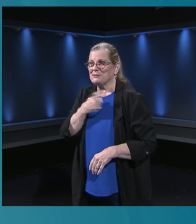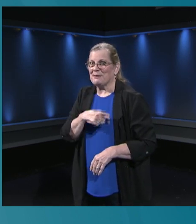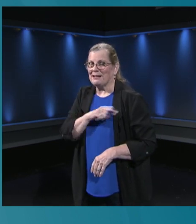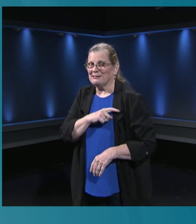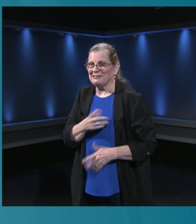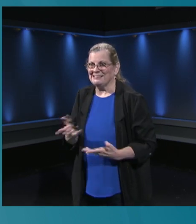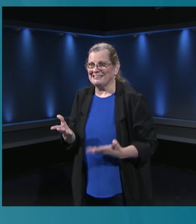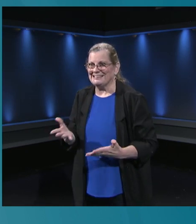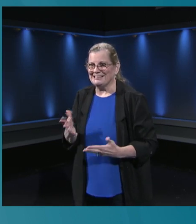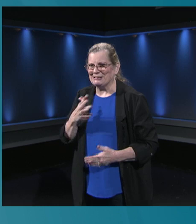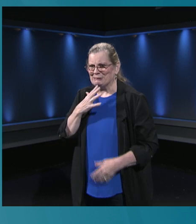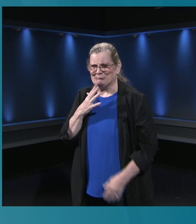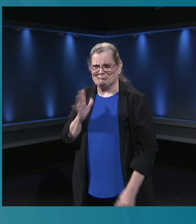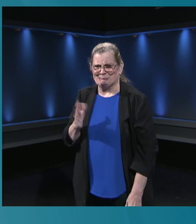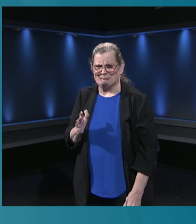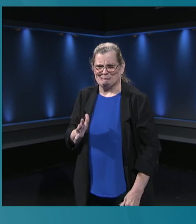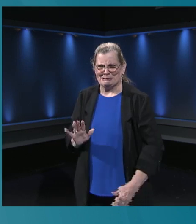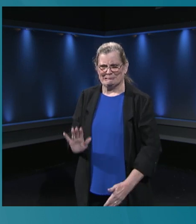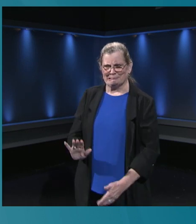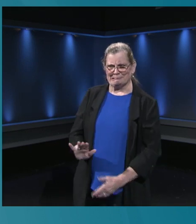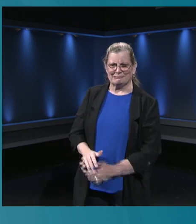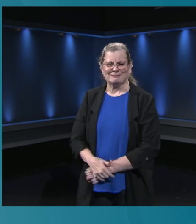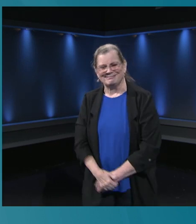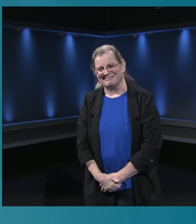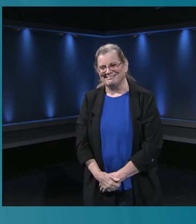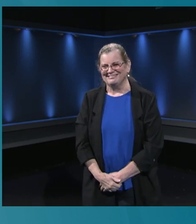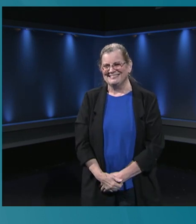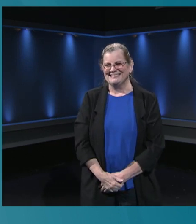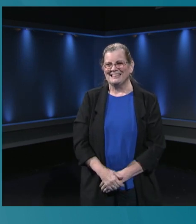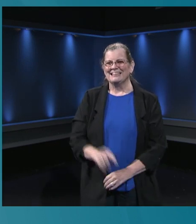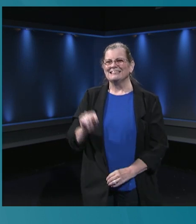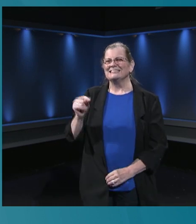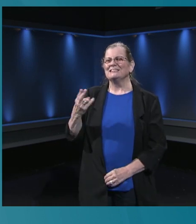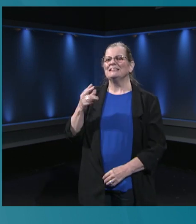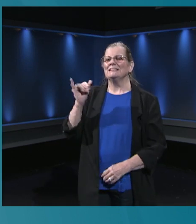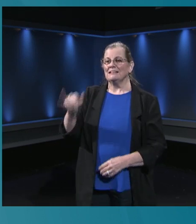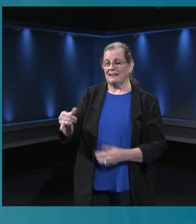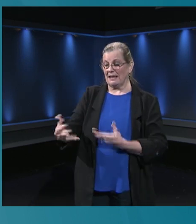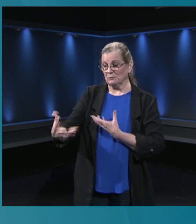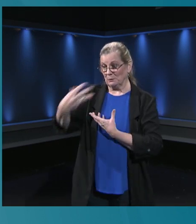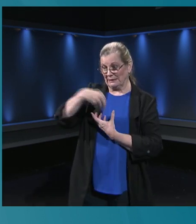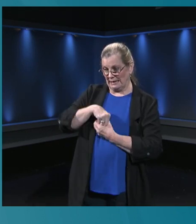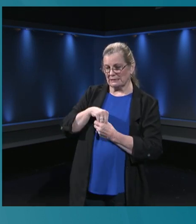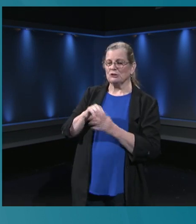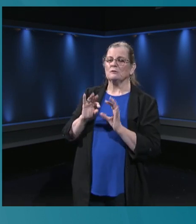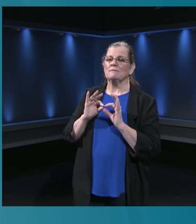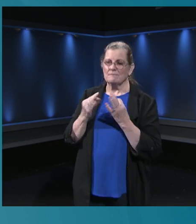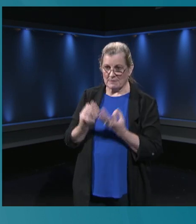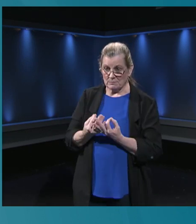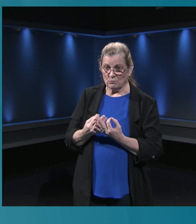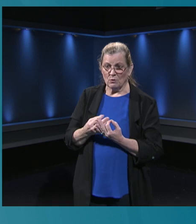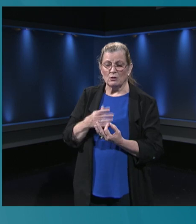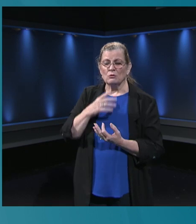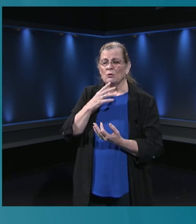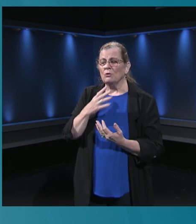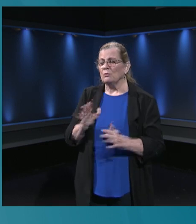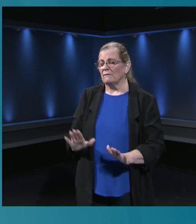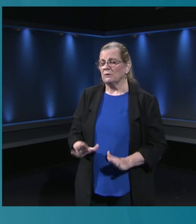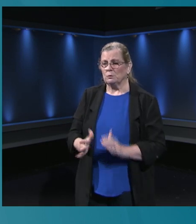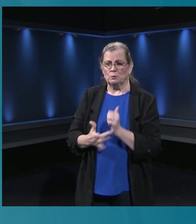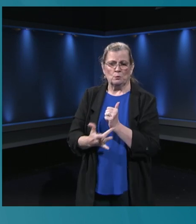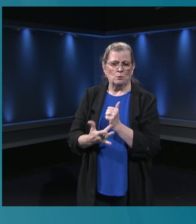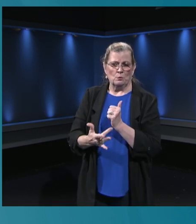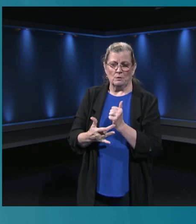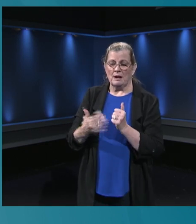And town halls like this to ensure that we're engaging our families. Another great tool is our parent phone line. So in addition to that technology